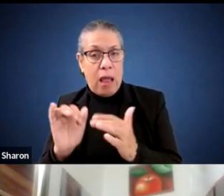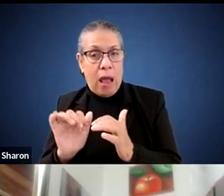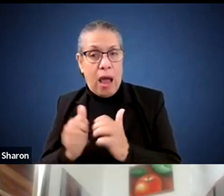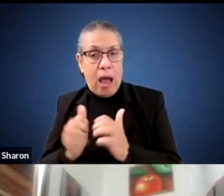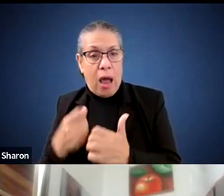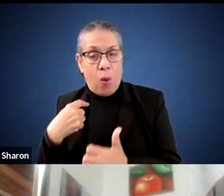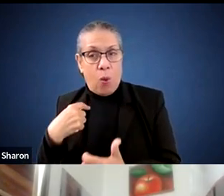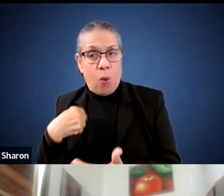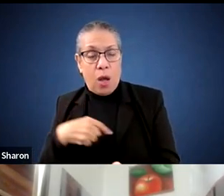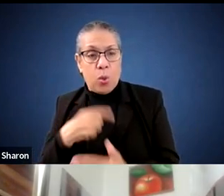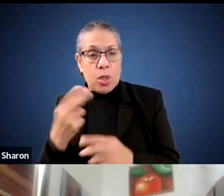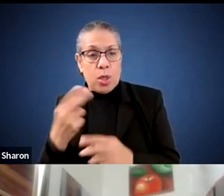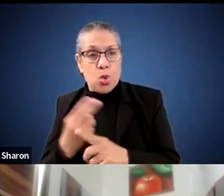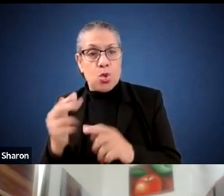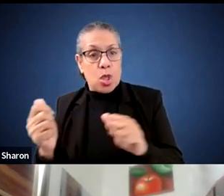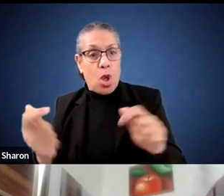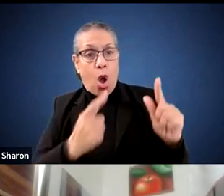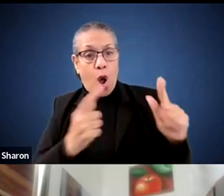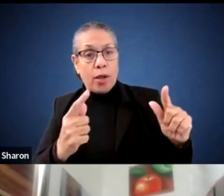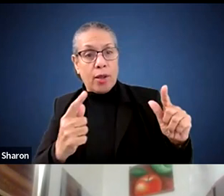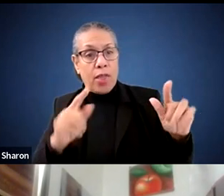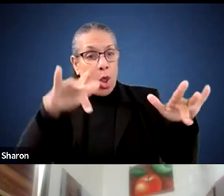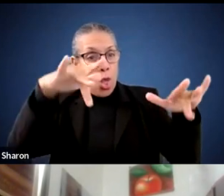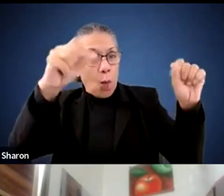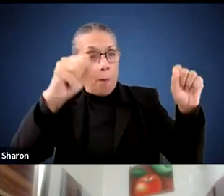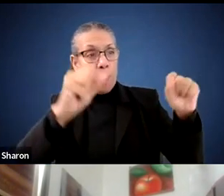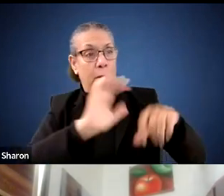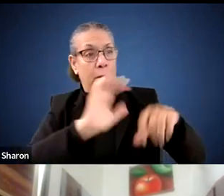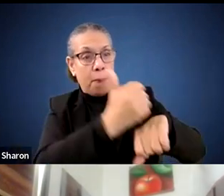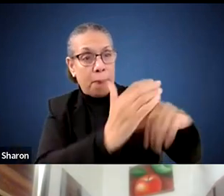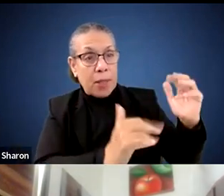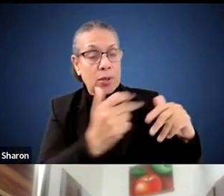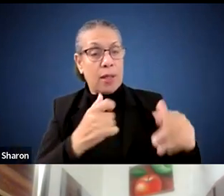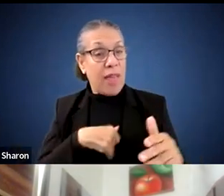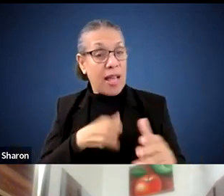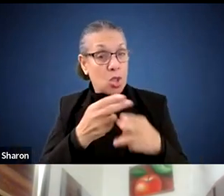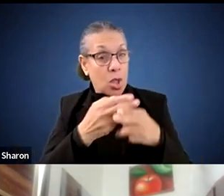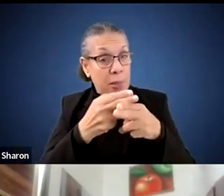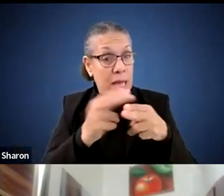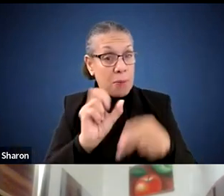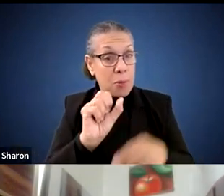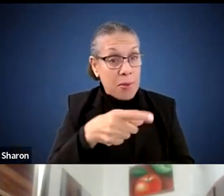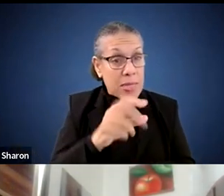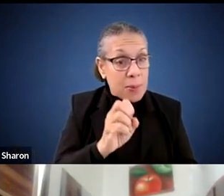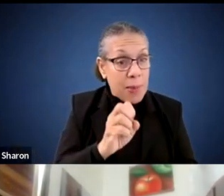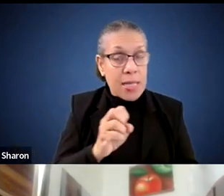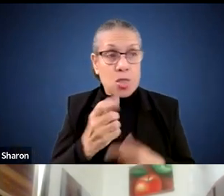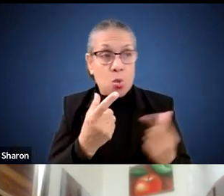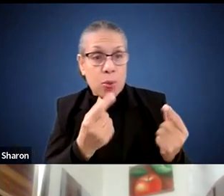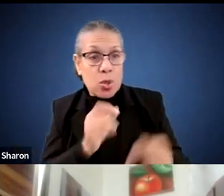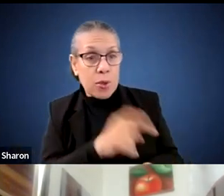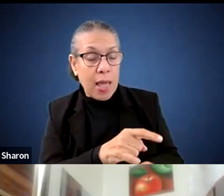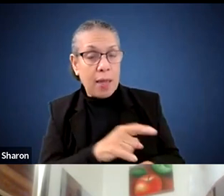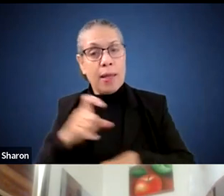like all of the buildings, the empty buildings across the district? Are we using them as swing space? Um, while we